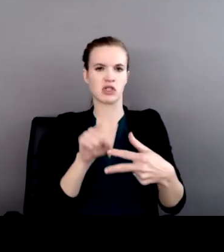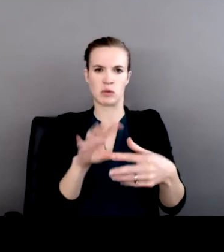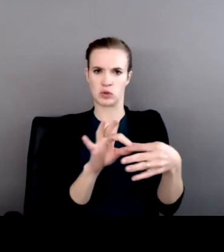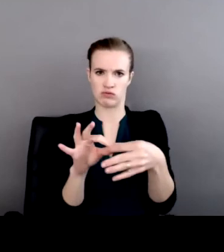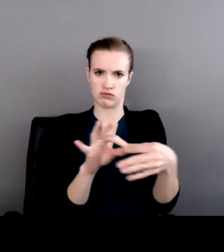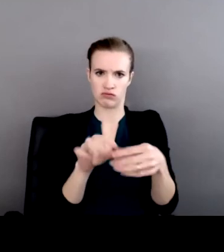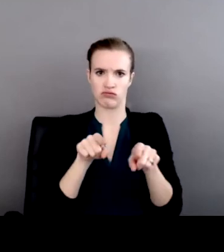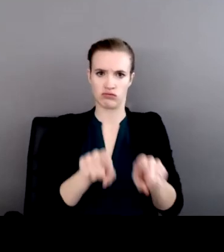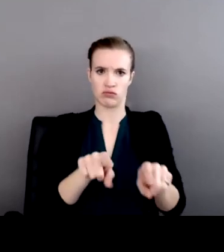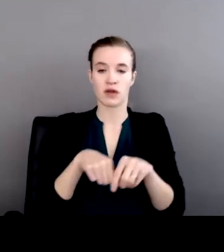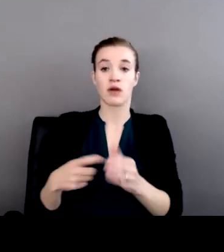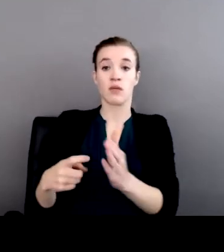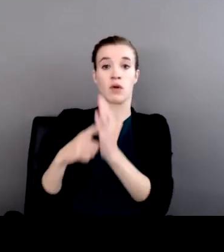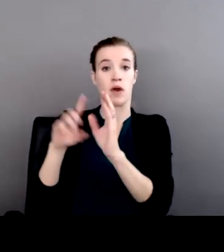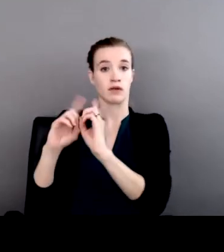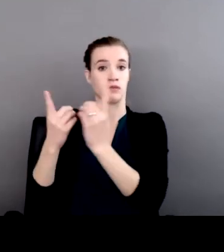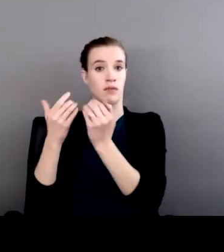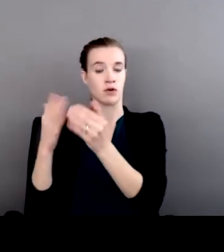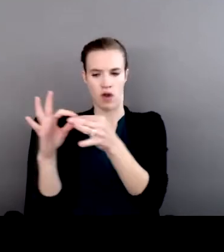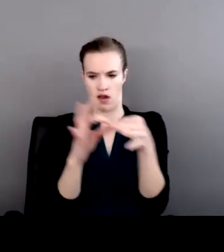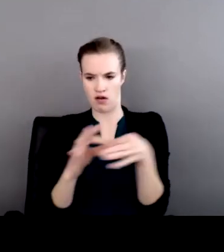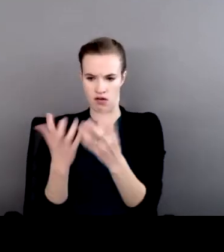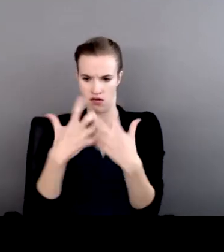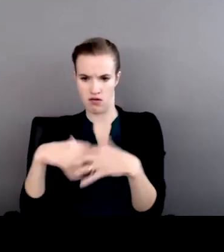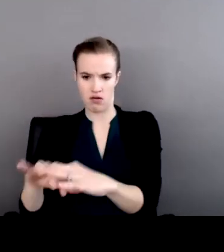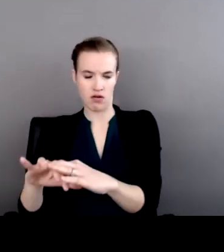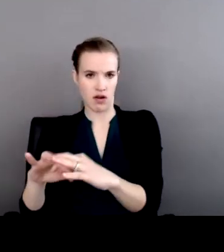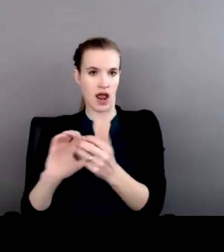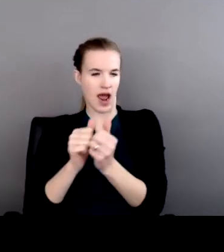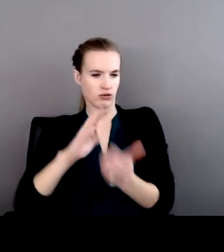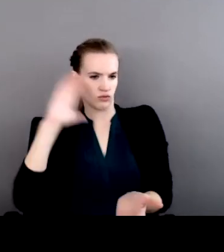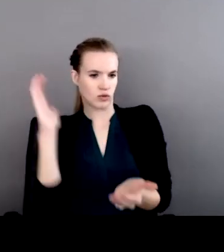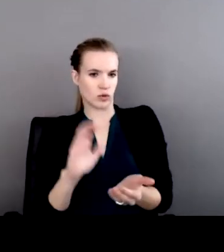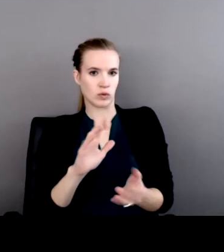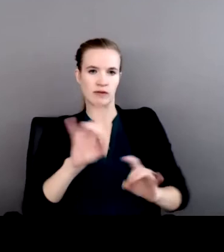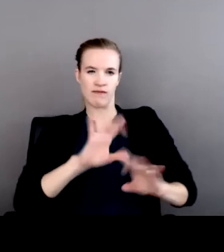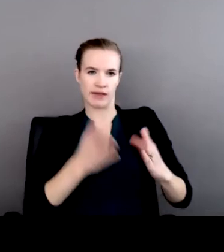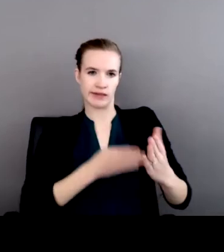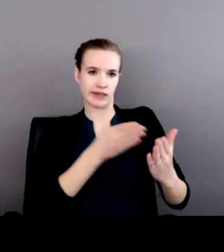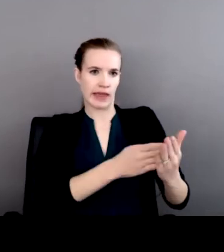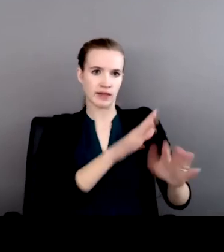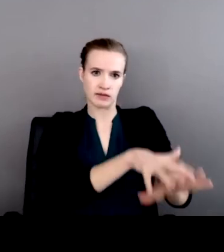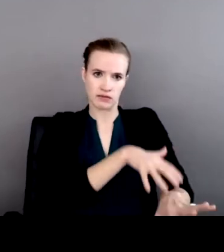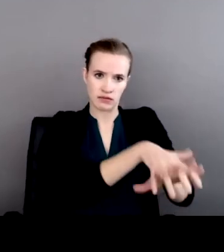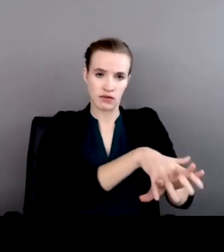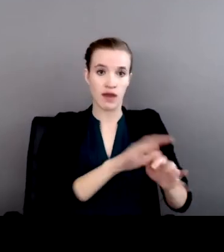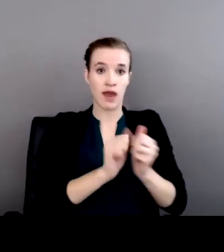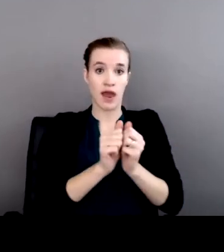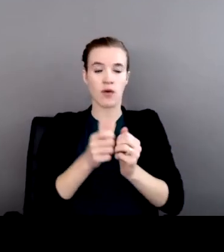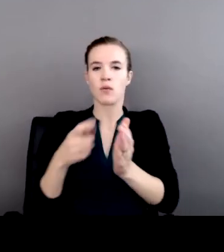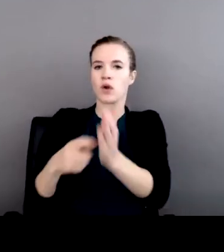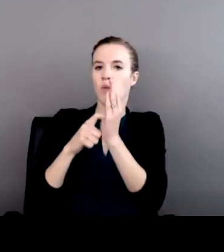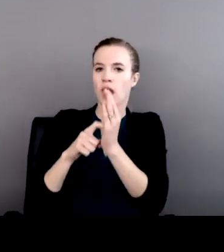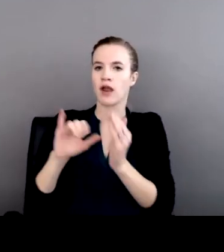efforts to reduce violence against Native Americans by requiring Interior to appoint an